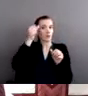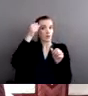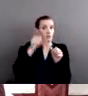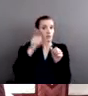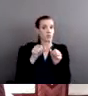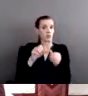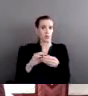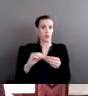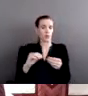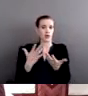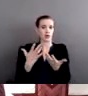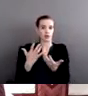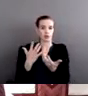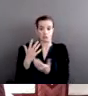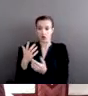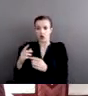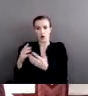from losing land.